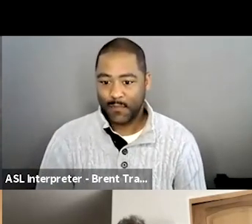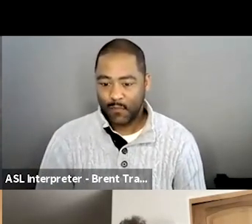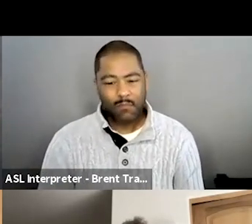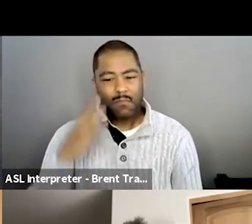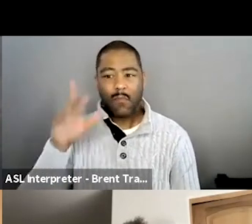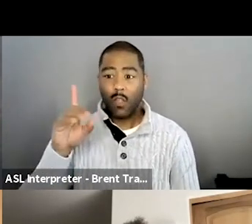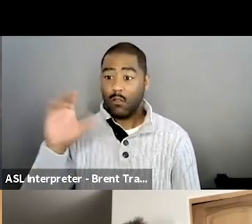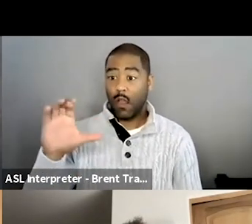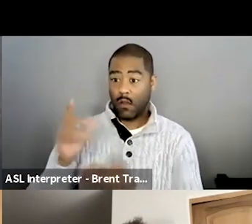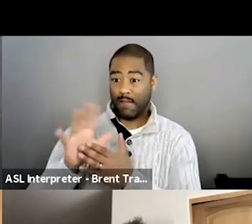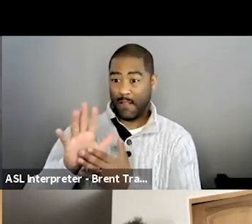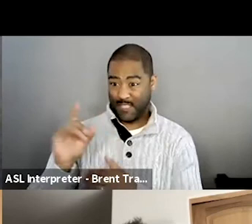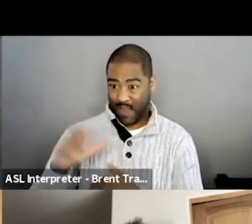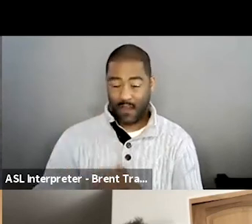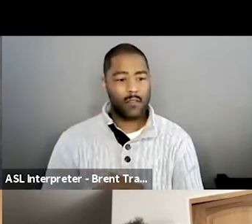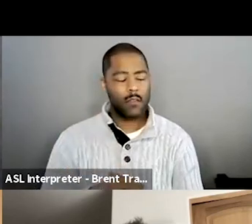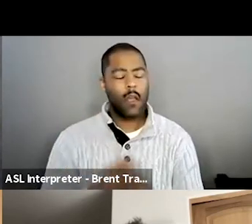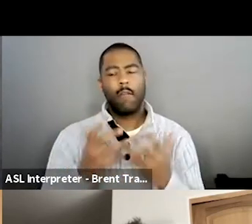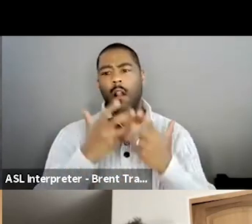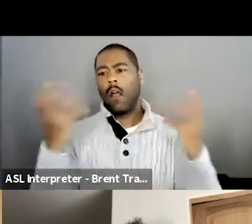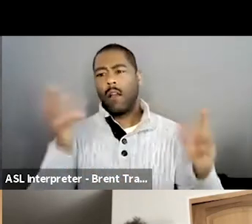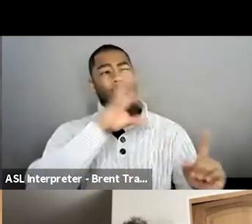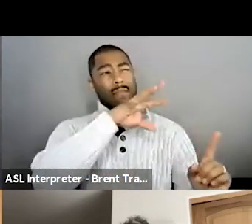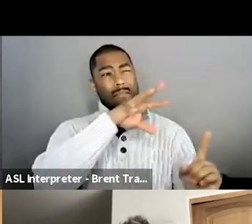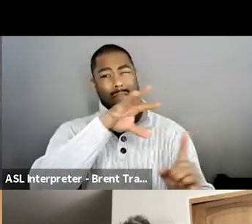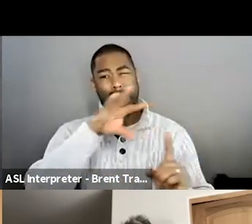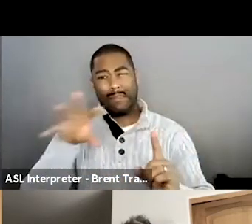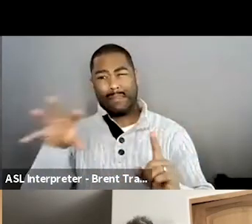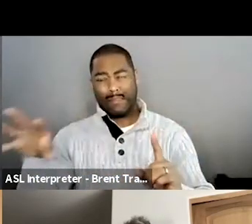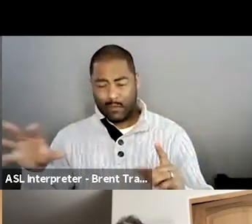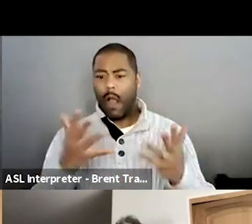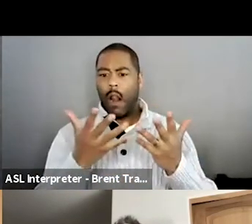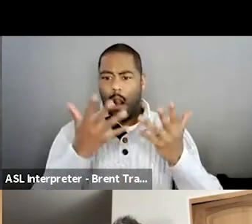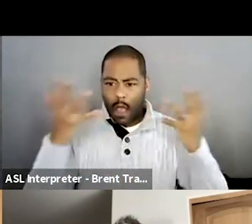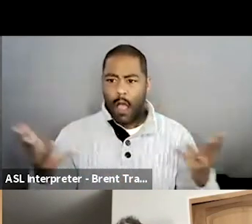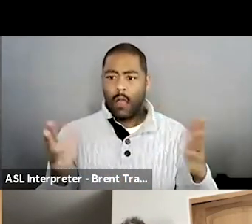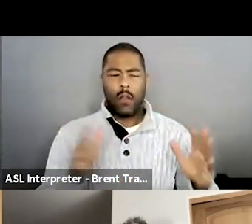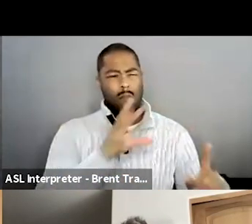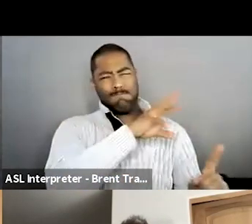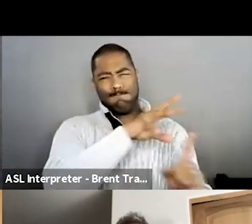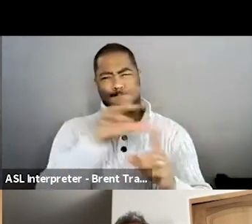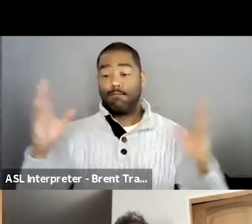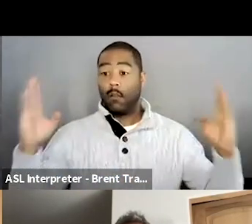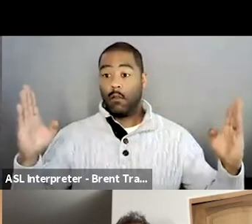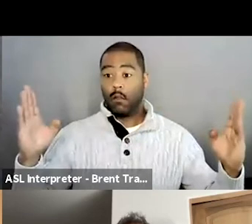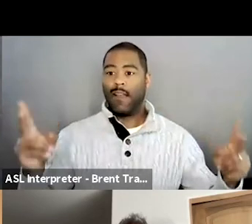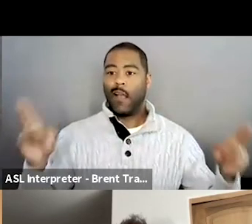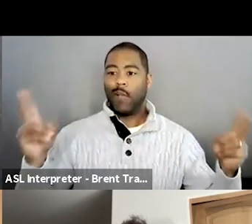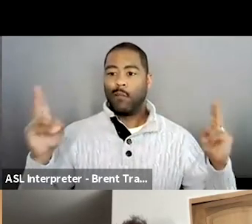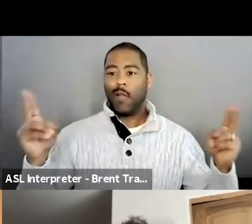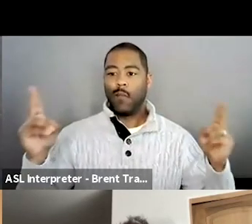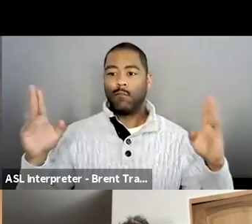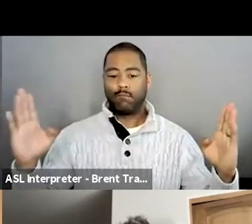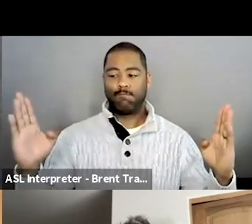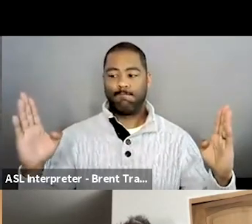so much footage and things, I mean, things that I, there, there's a couple of, of things that Christina said. There were some amazing things that she said. I don't know if you remember this, Christina, but you